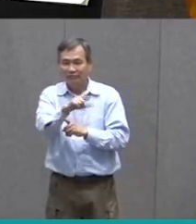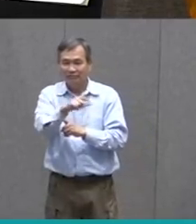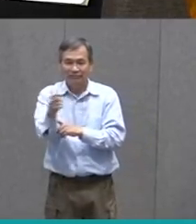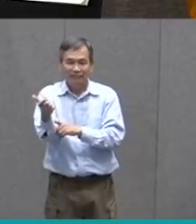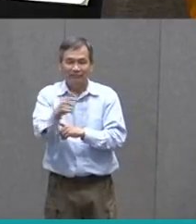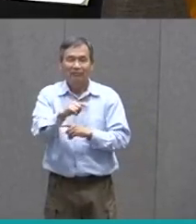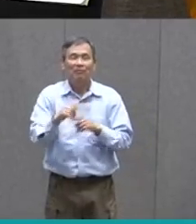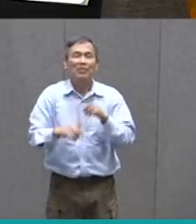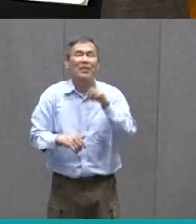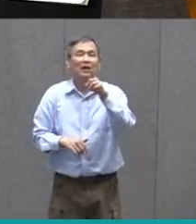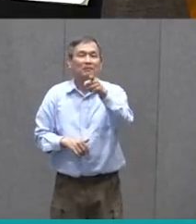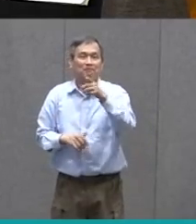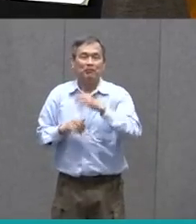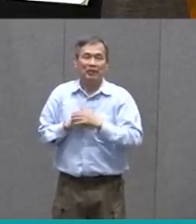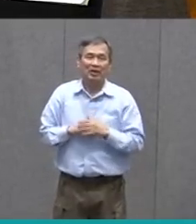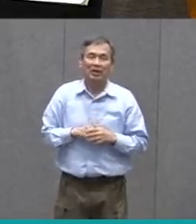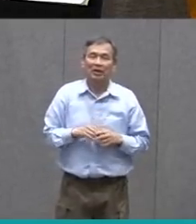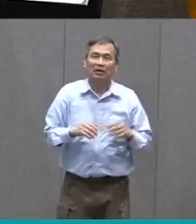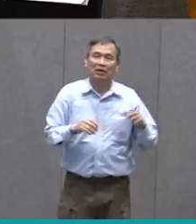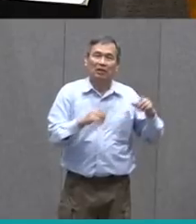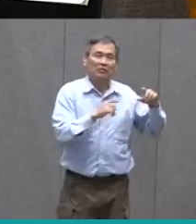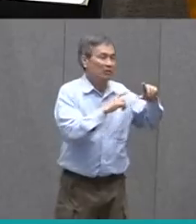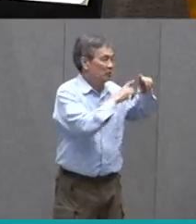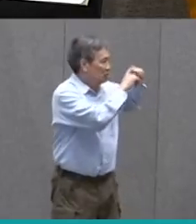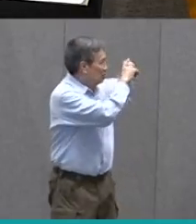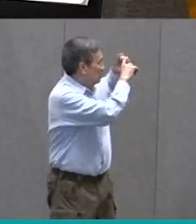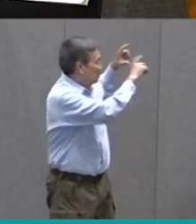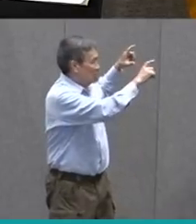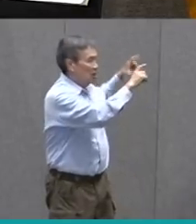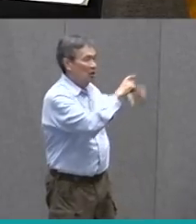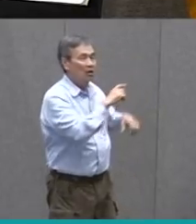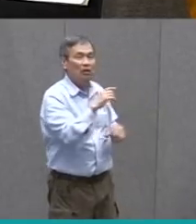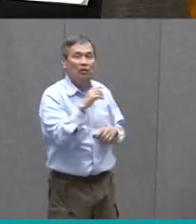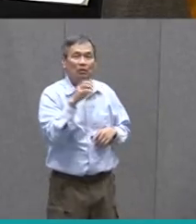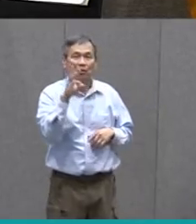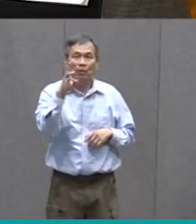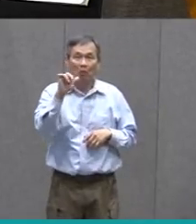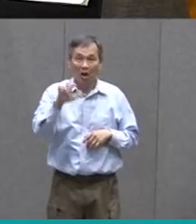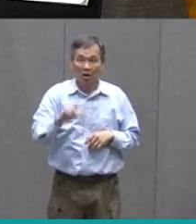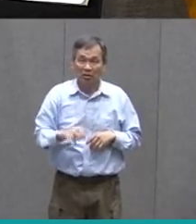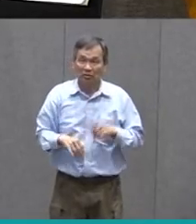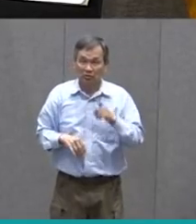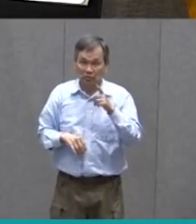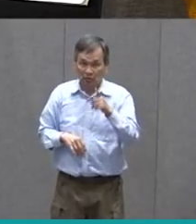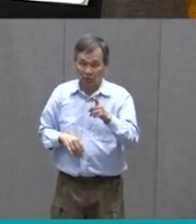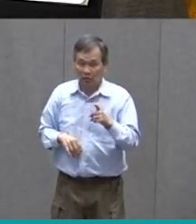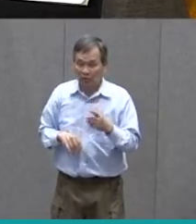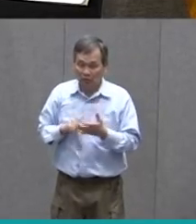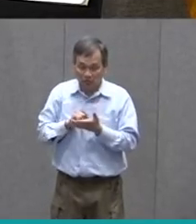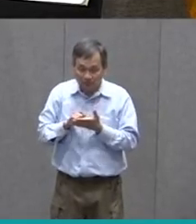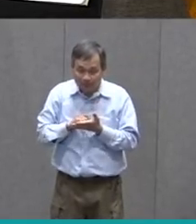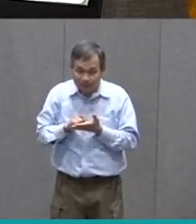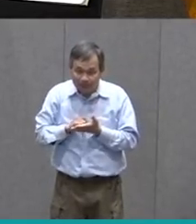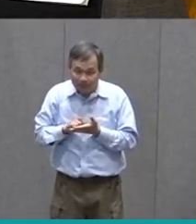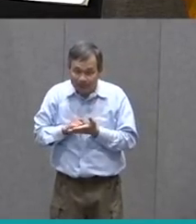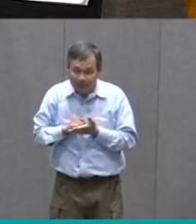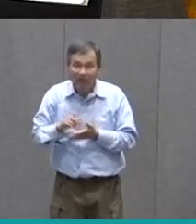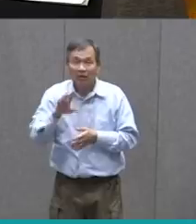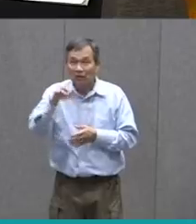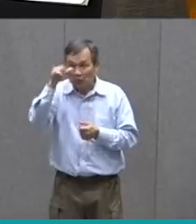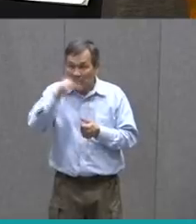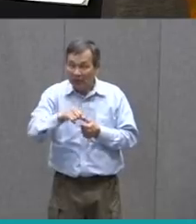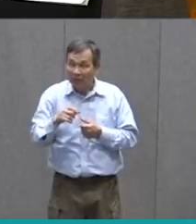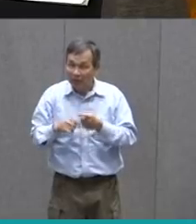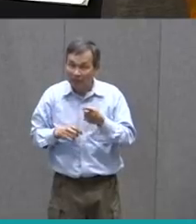And I'm Going To Put These Up On The Word Wall So If You Are Taking Notes On This You Will Remember